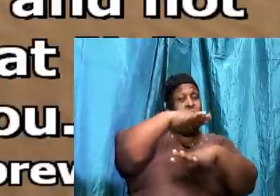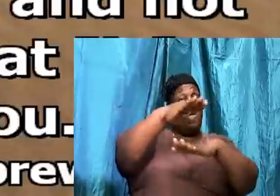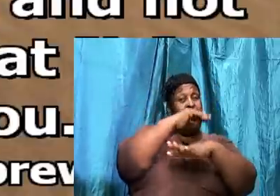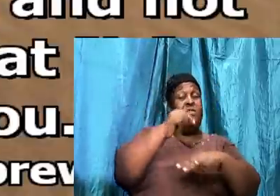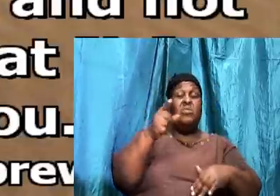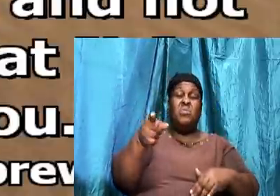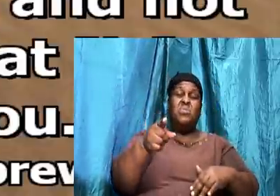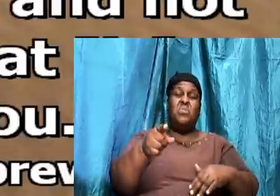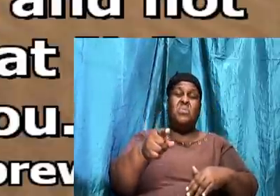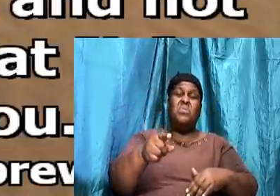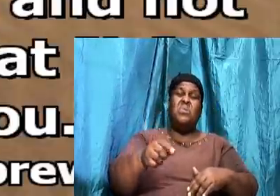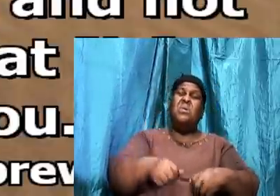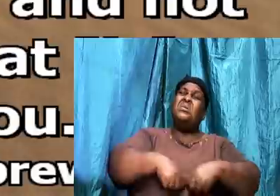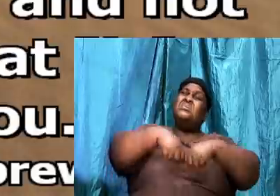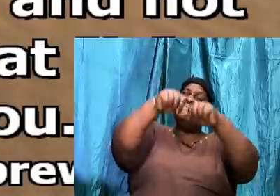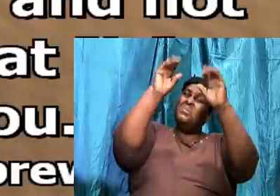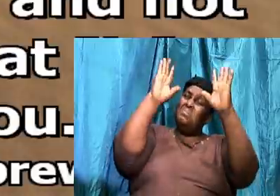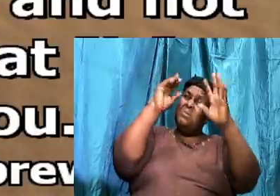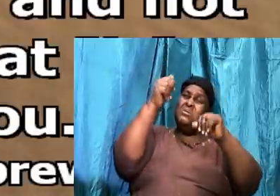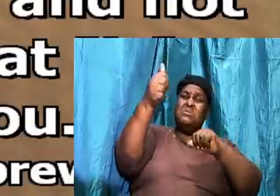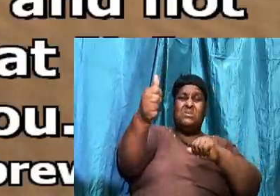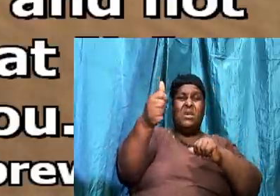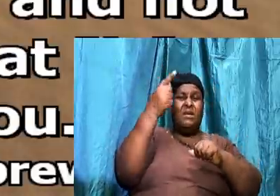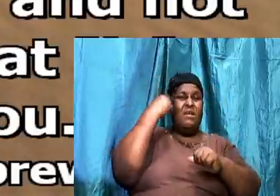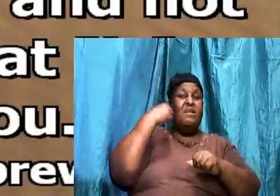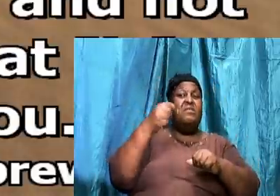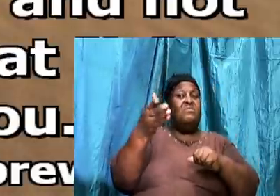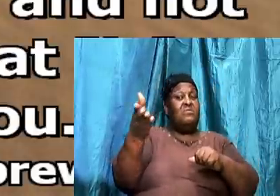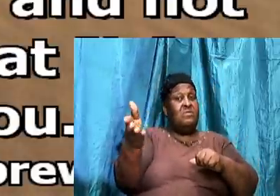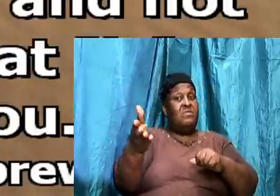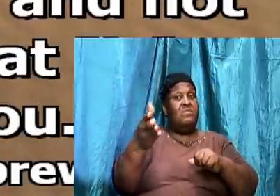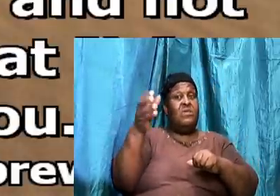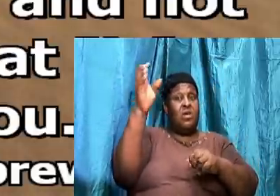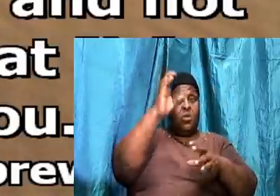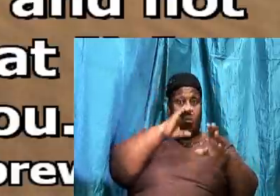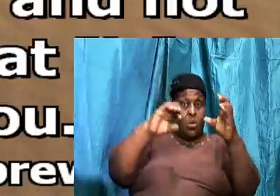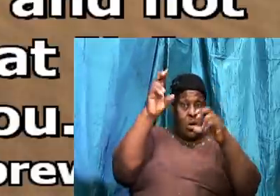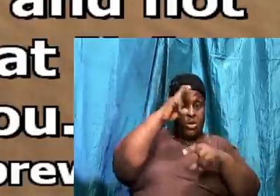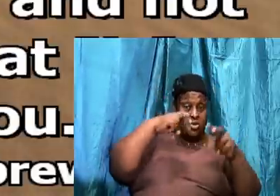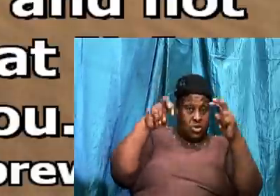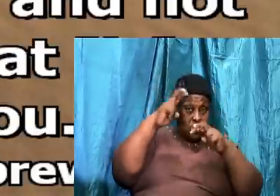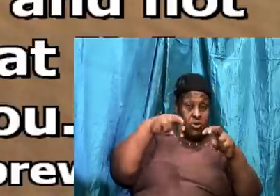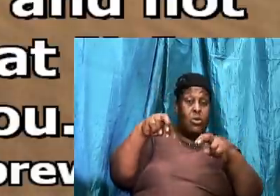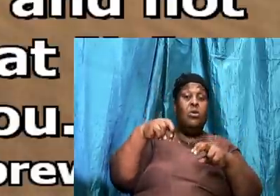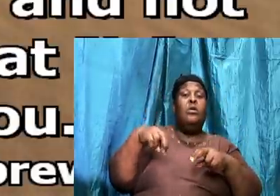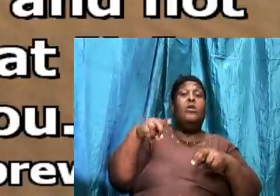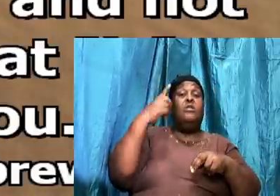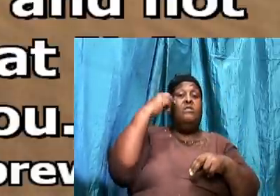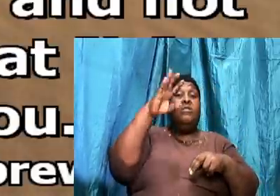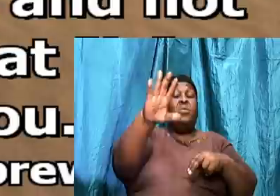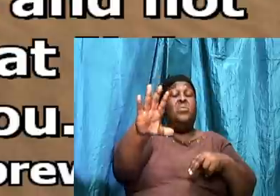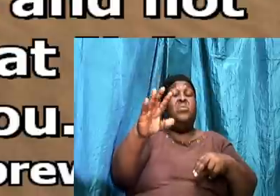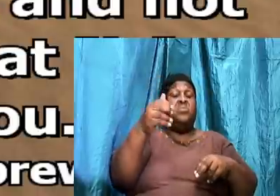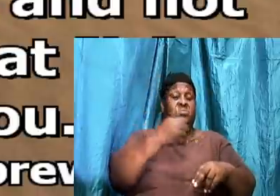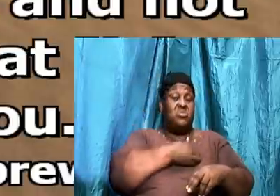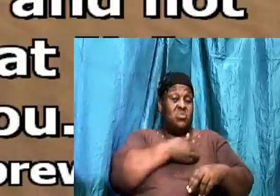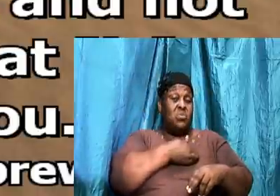yourselves. For they watch for your souls. As they. That must give. Account.